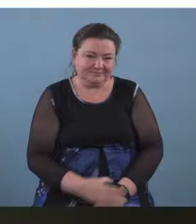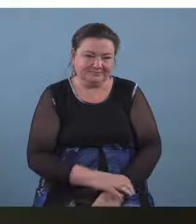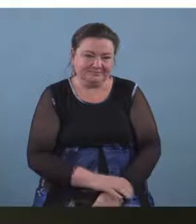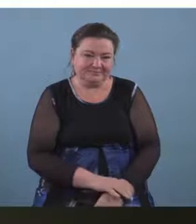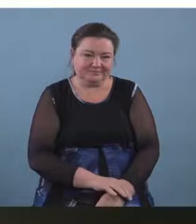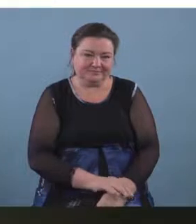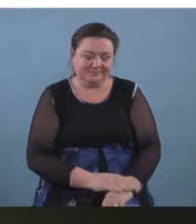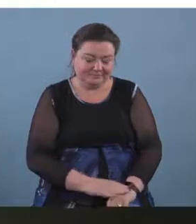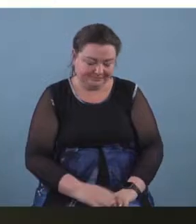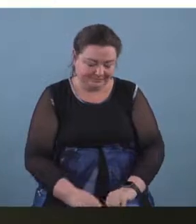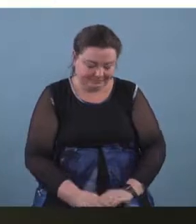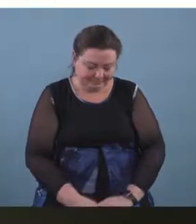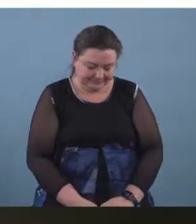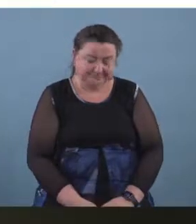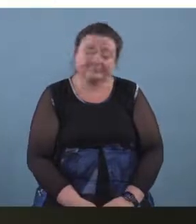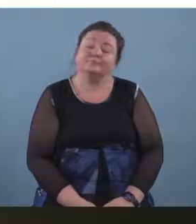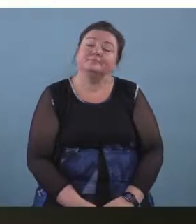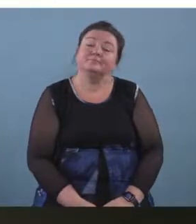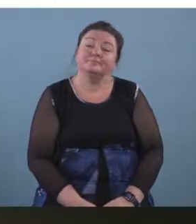okay so here